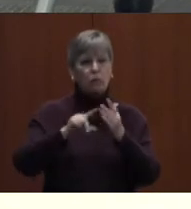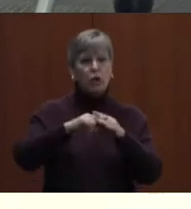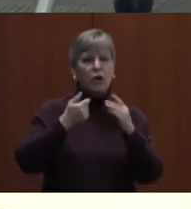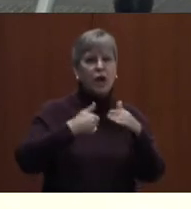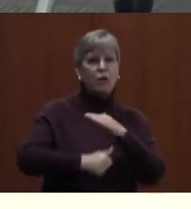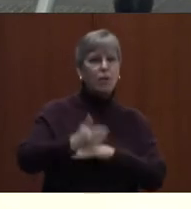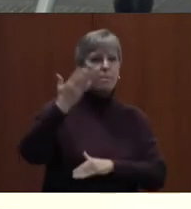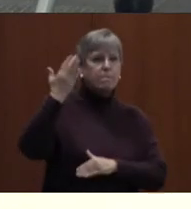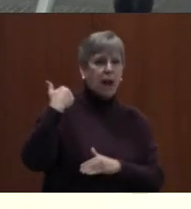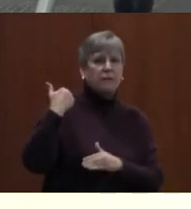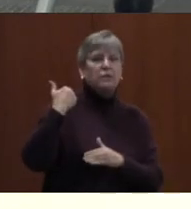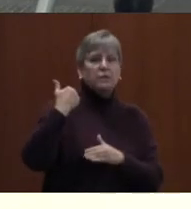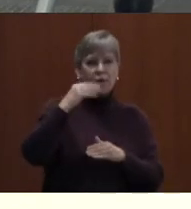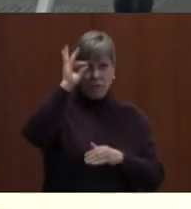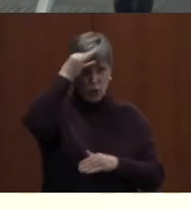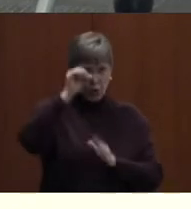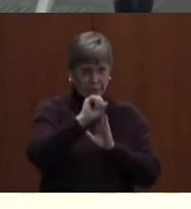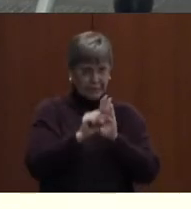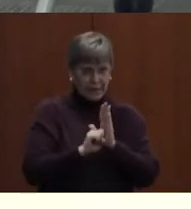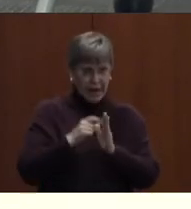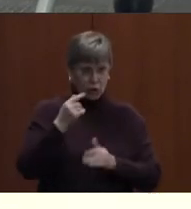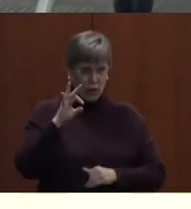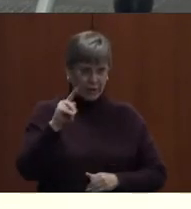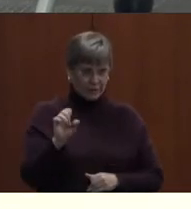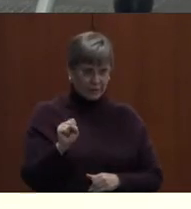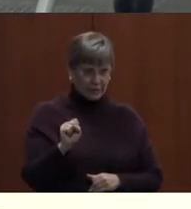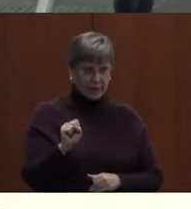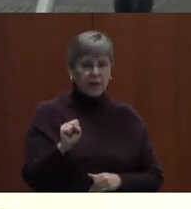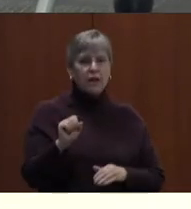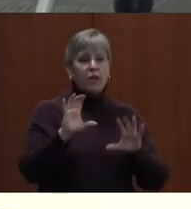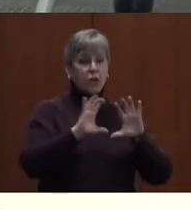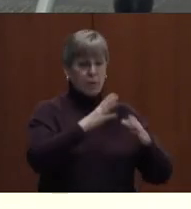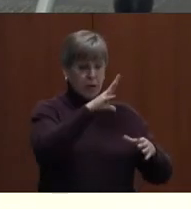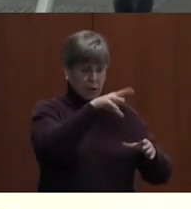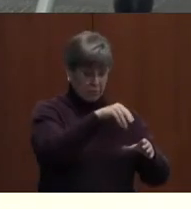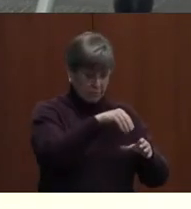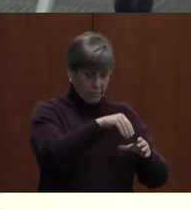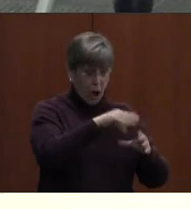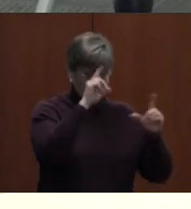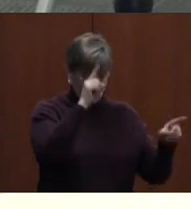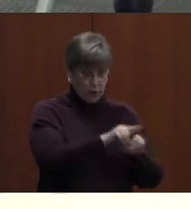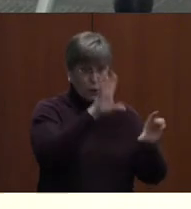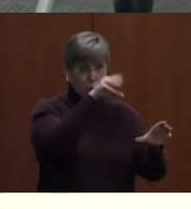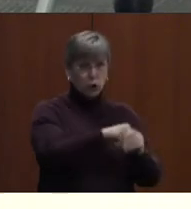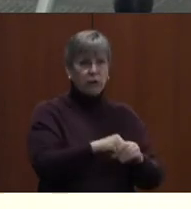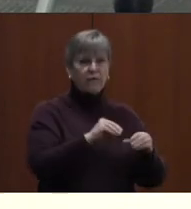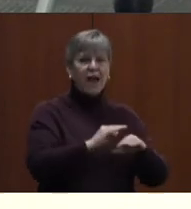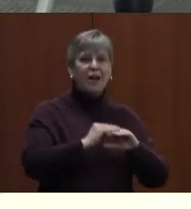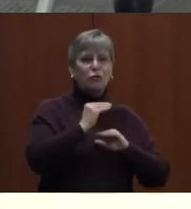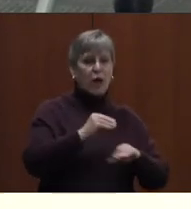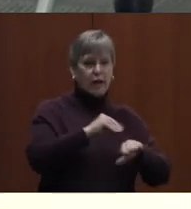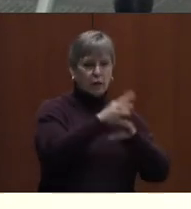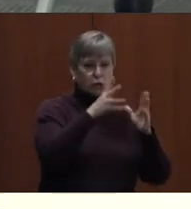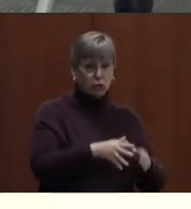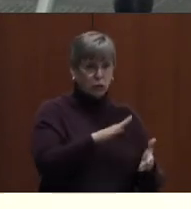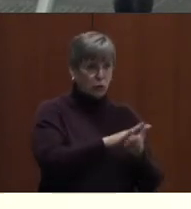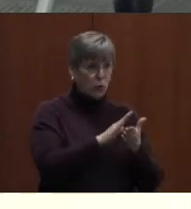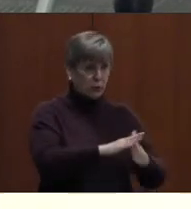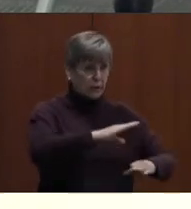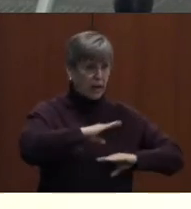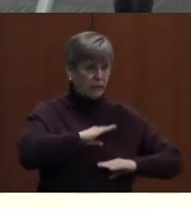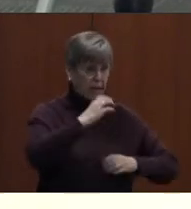state grants. The committee agrees with the inclusion of additional counselors in schools to meet the immediate emotional